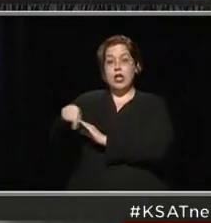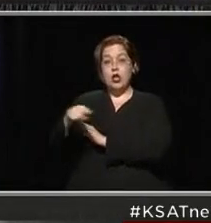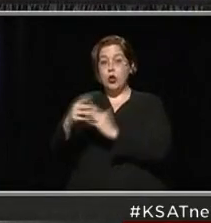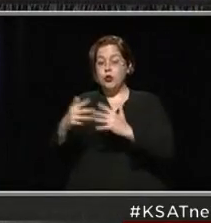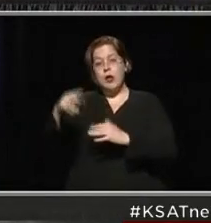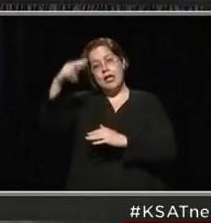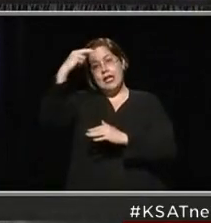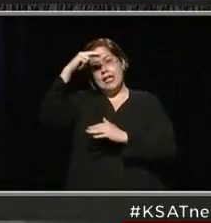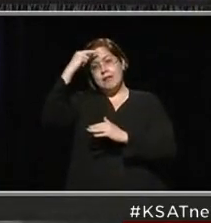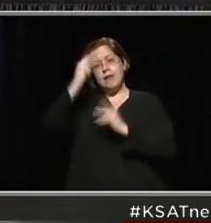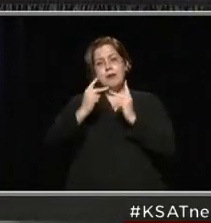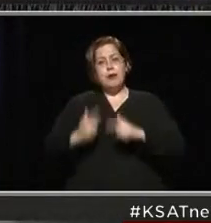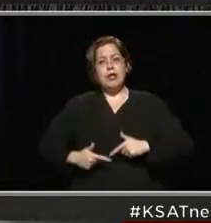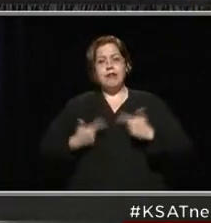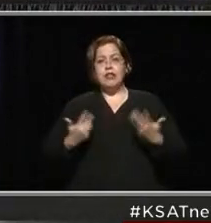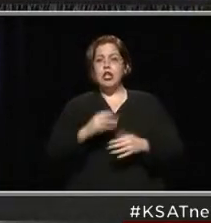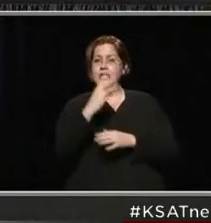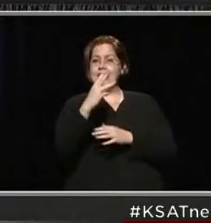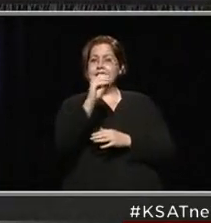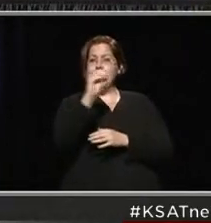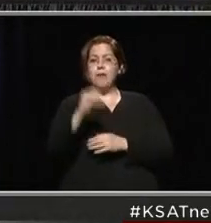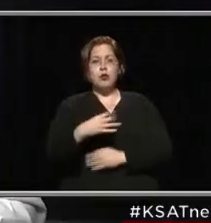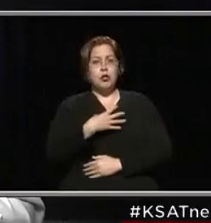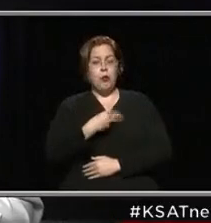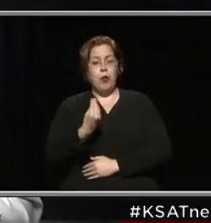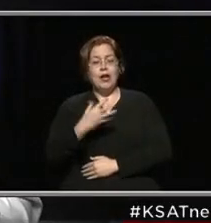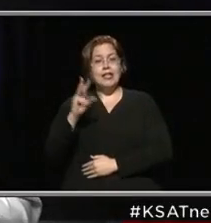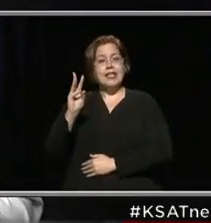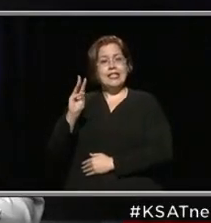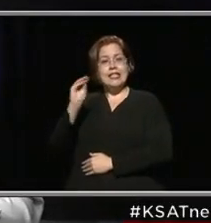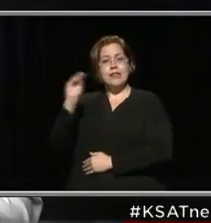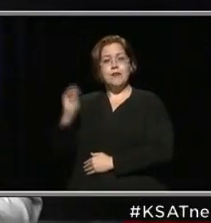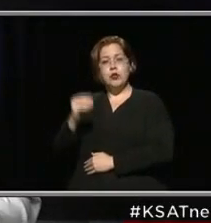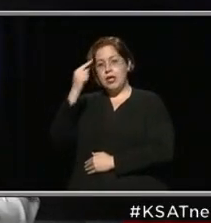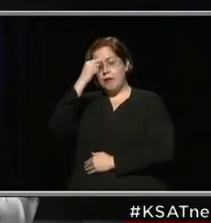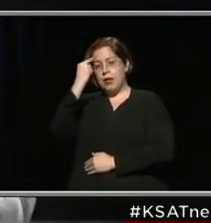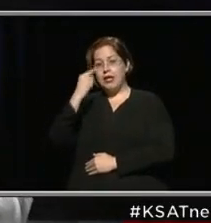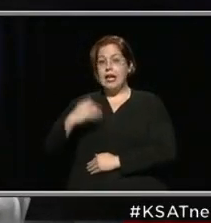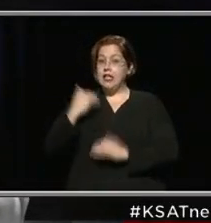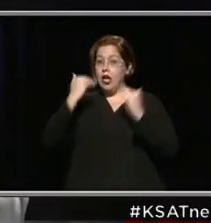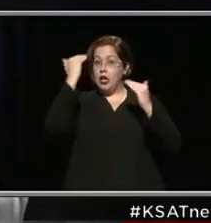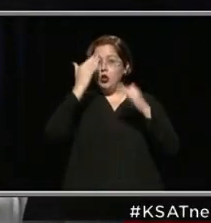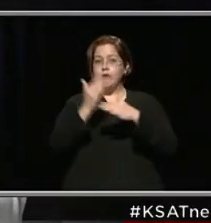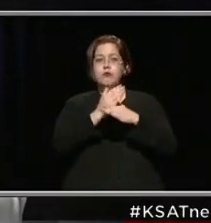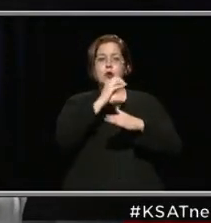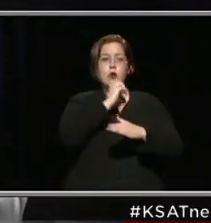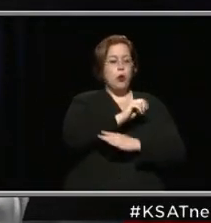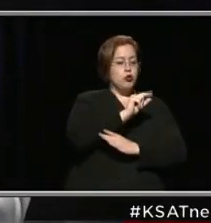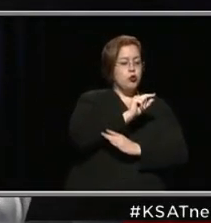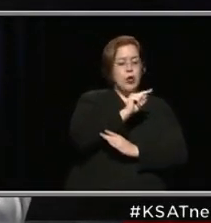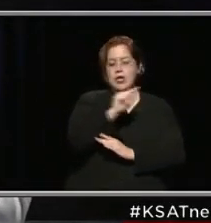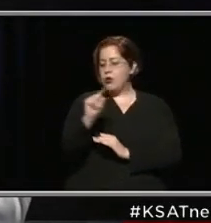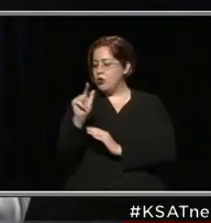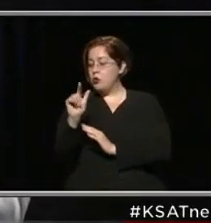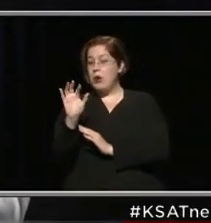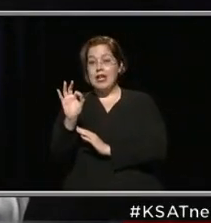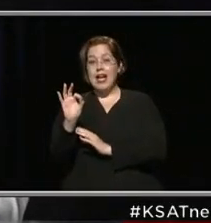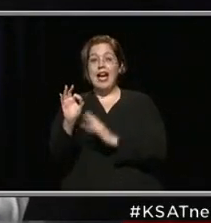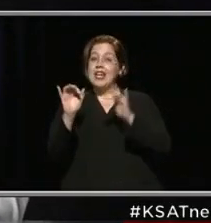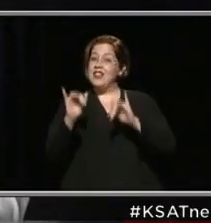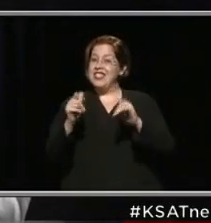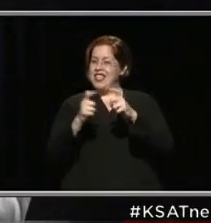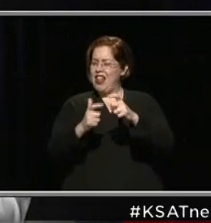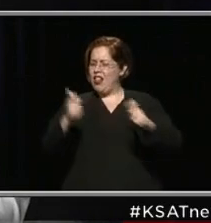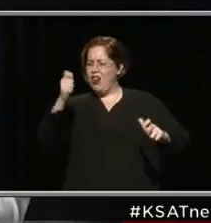Hispanic residents, 16% white, and 6% black. Young adults between the ages of 20 and 29 remain the